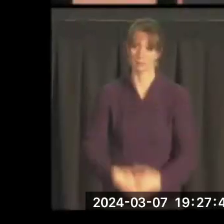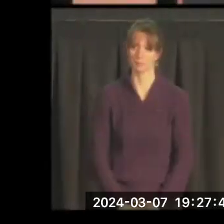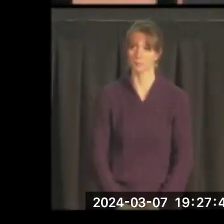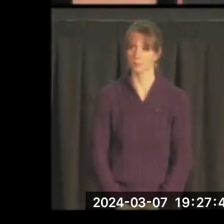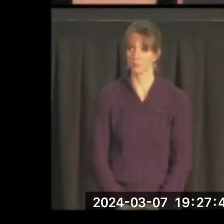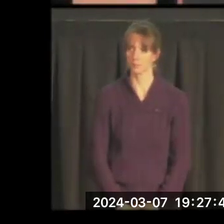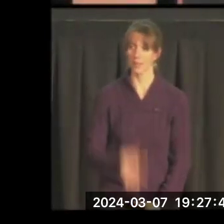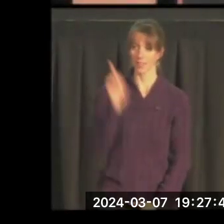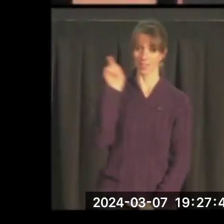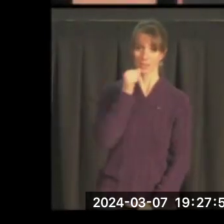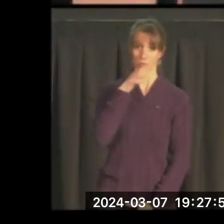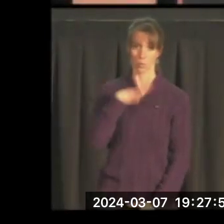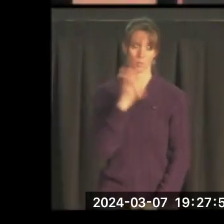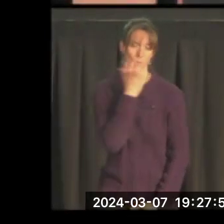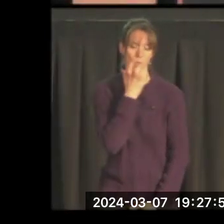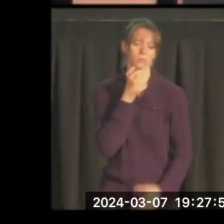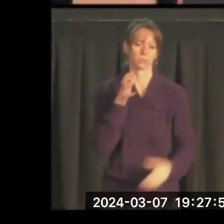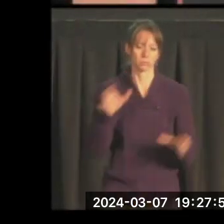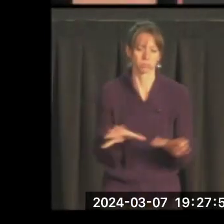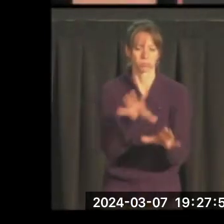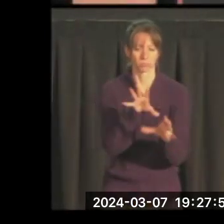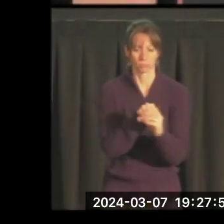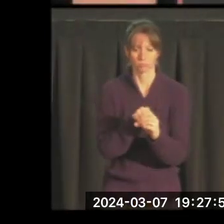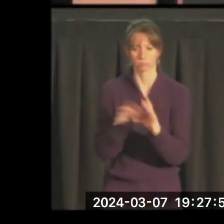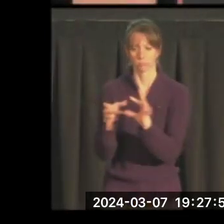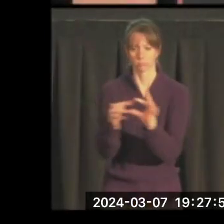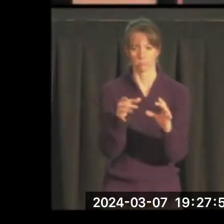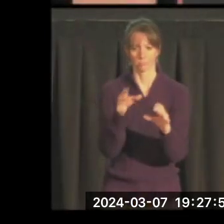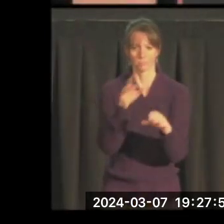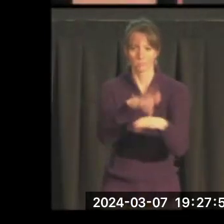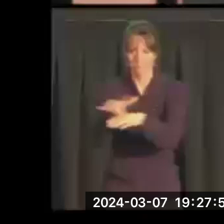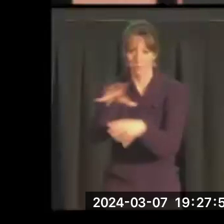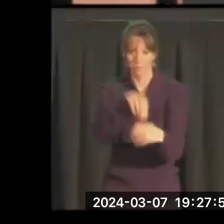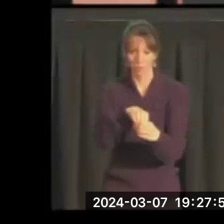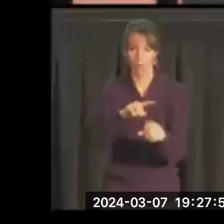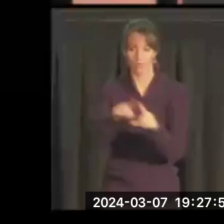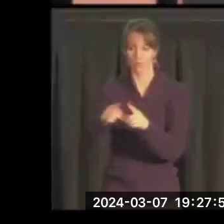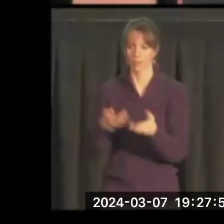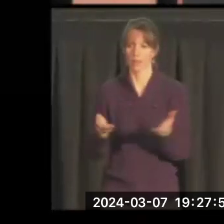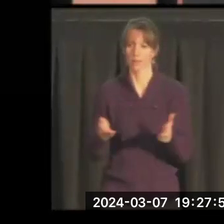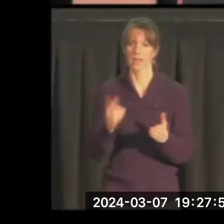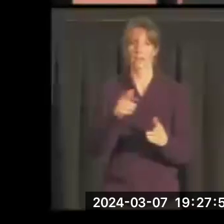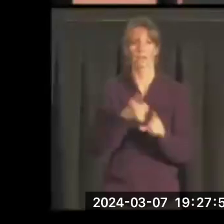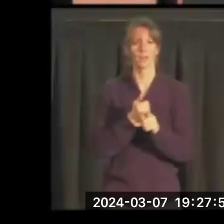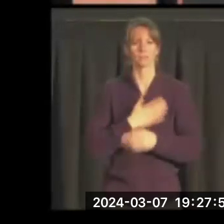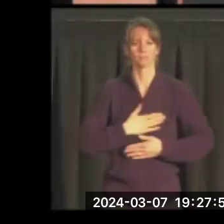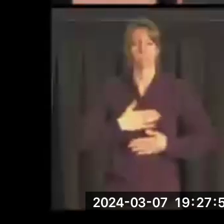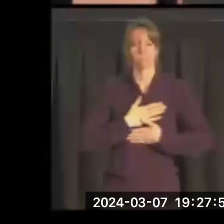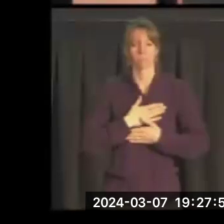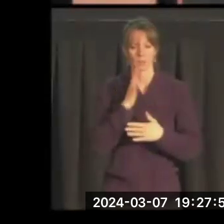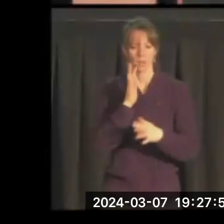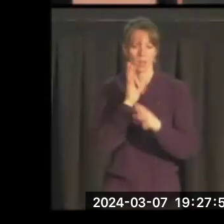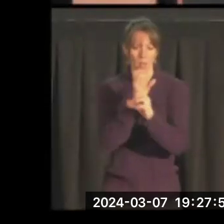Here's a woman who is very active in the community and a woman who has a great compassion for those in need.